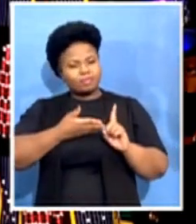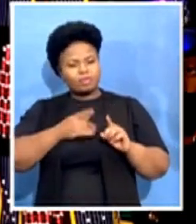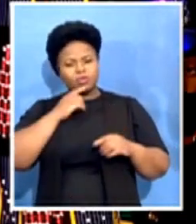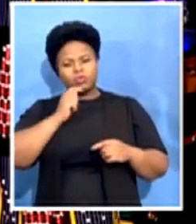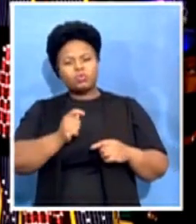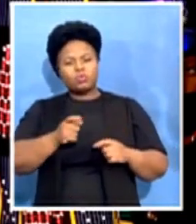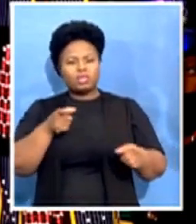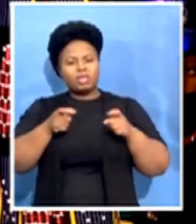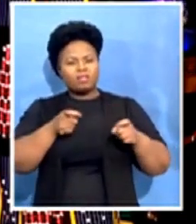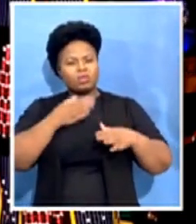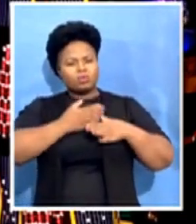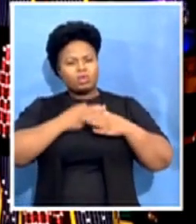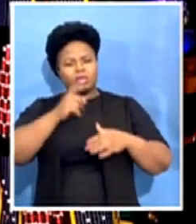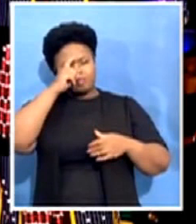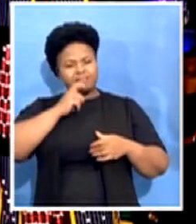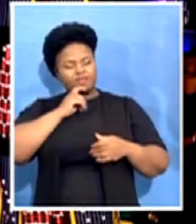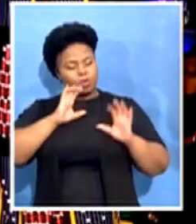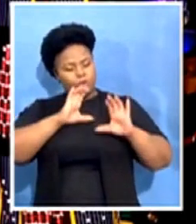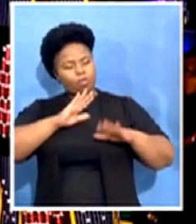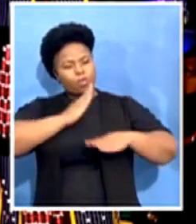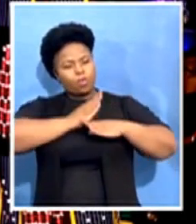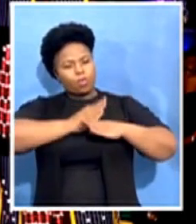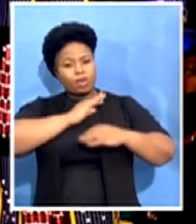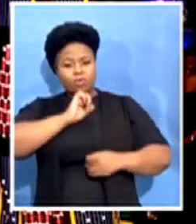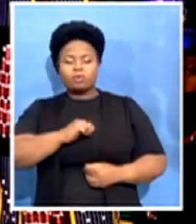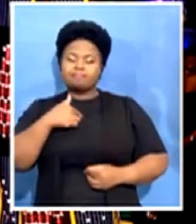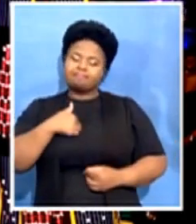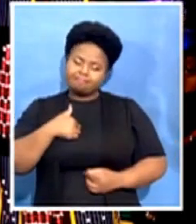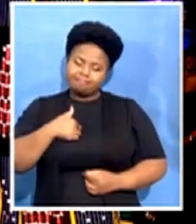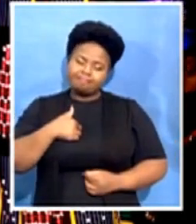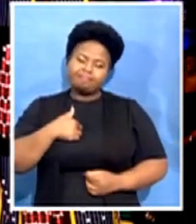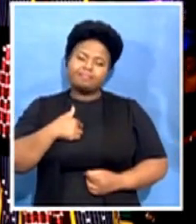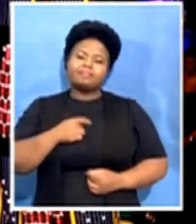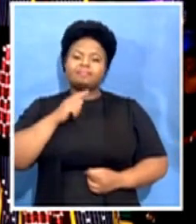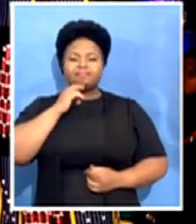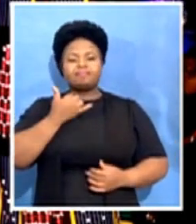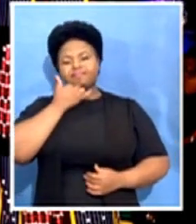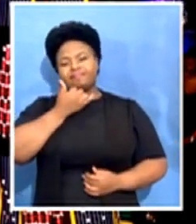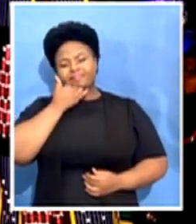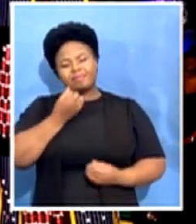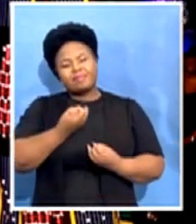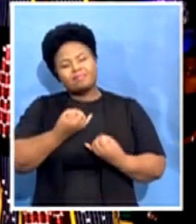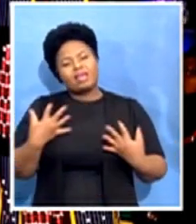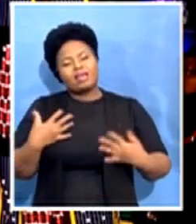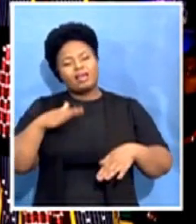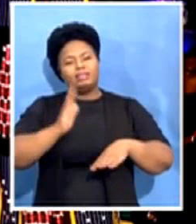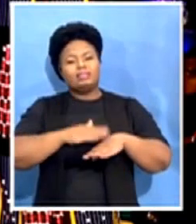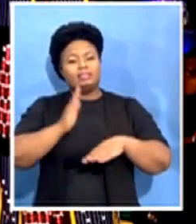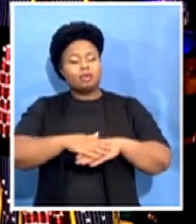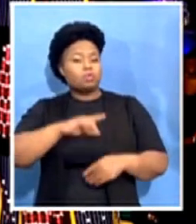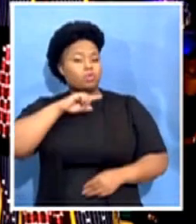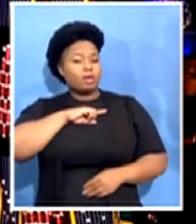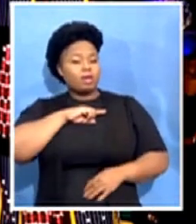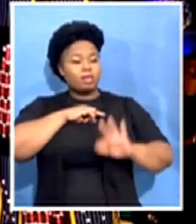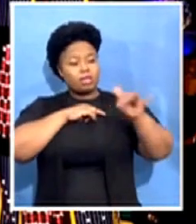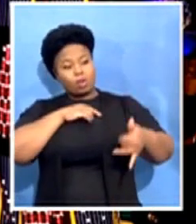vocation, I am grateful for the many instances when she would call or answer my